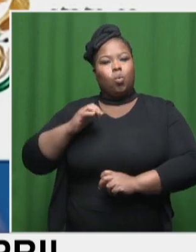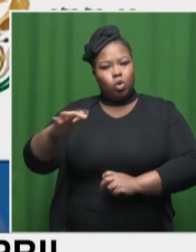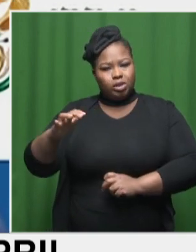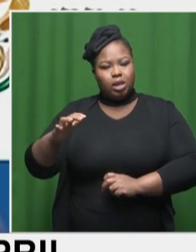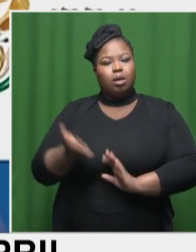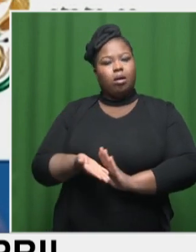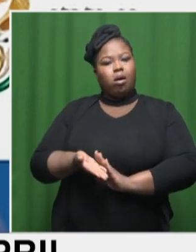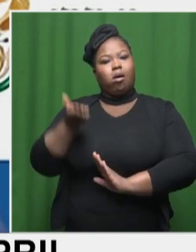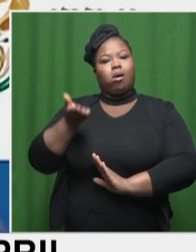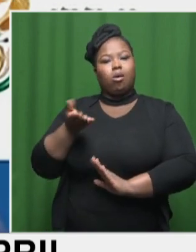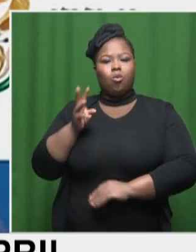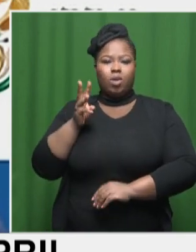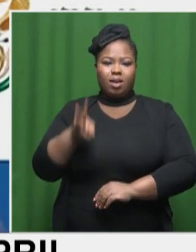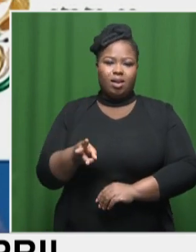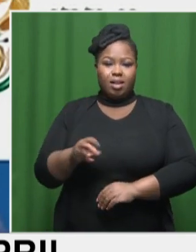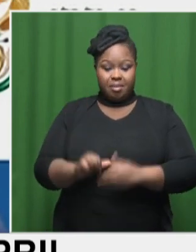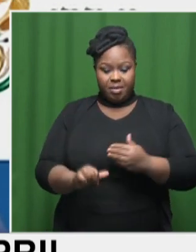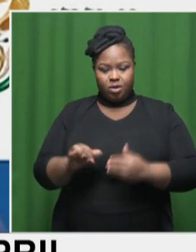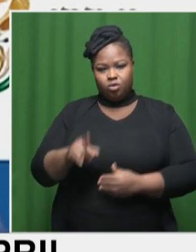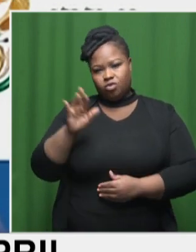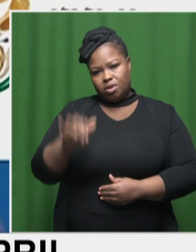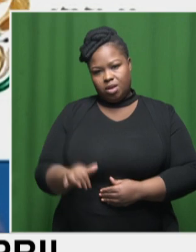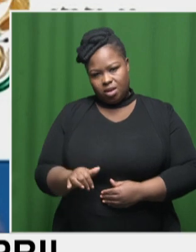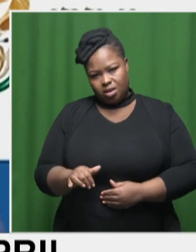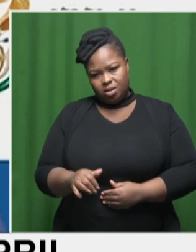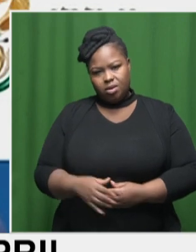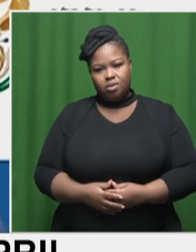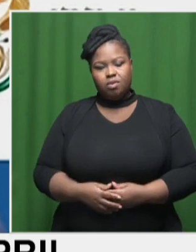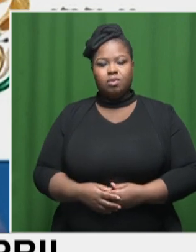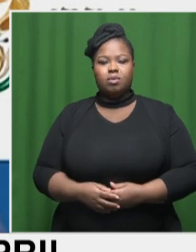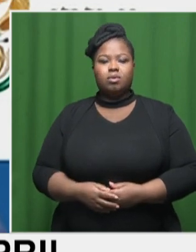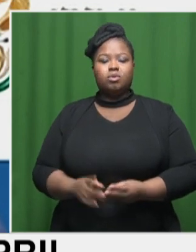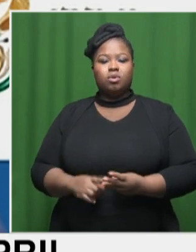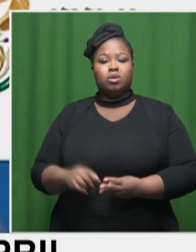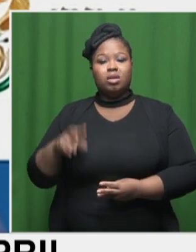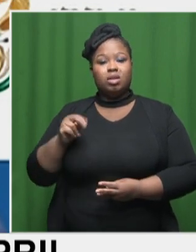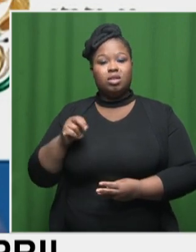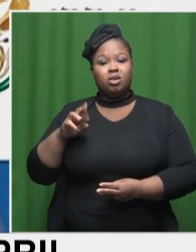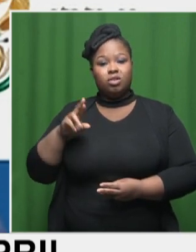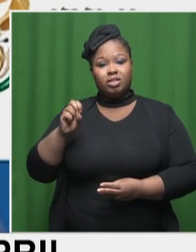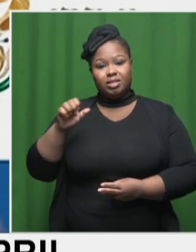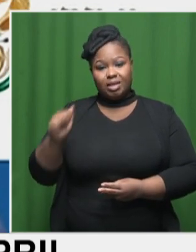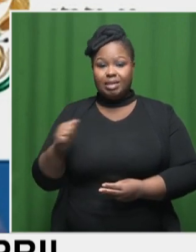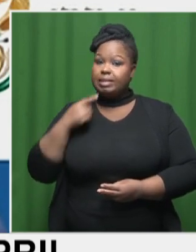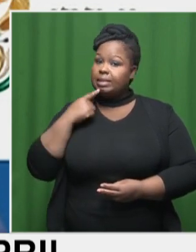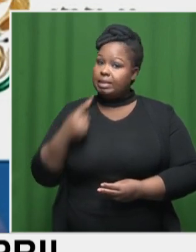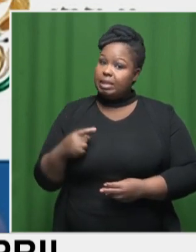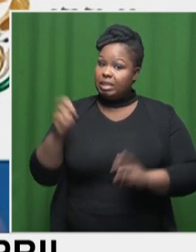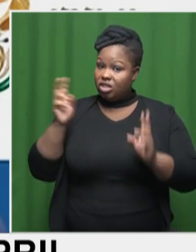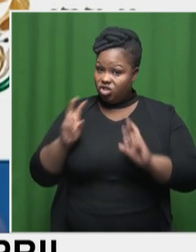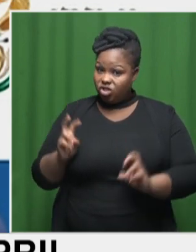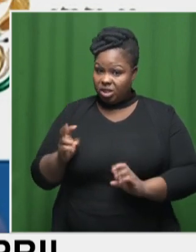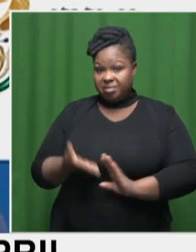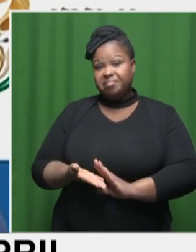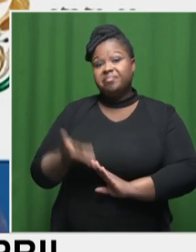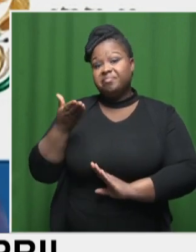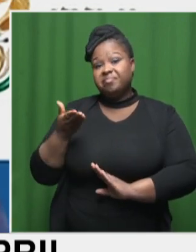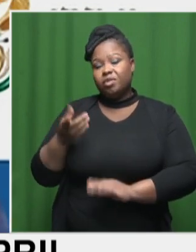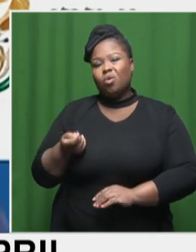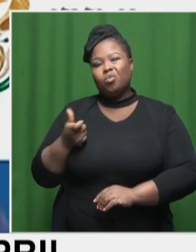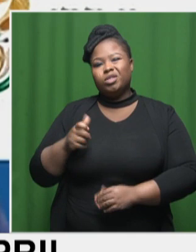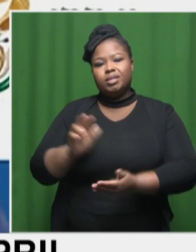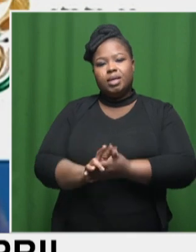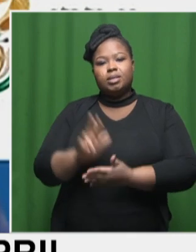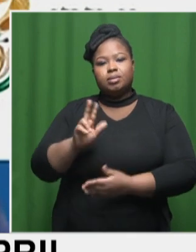increases, which would come through in July. And, you know, NERSA has indicated that electricity price increases will be at around